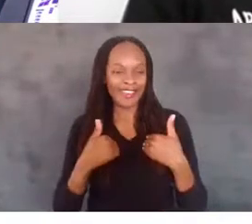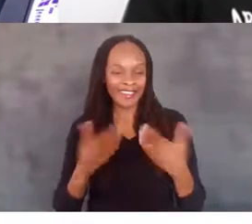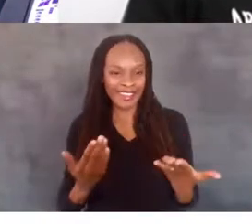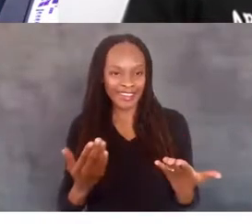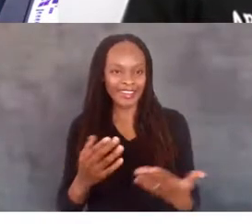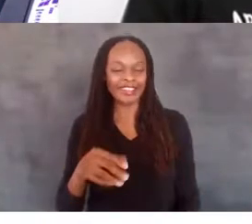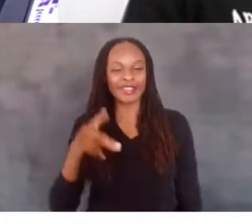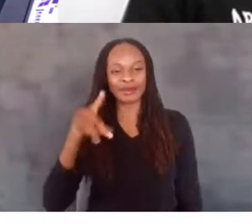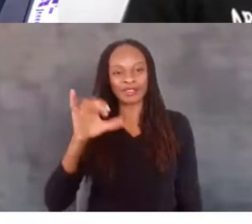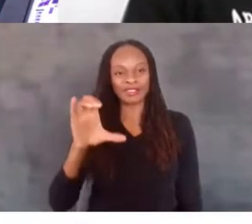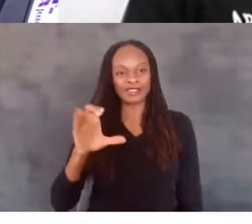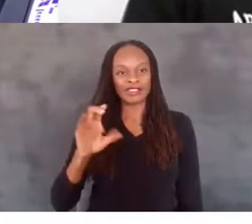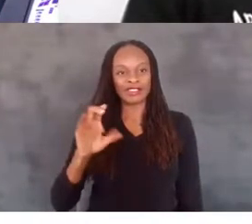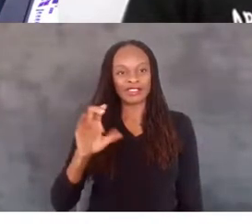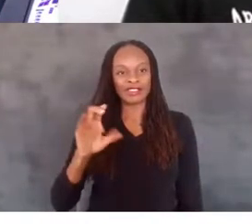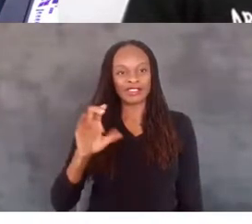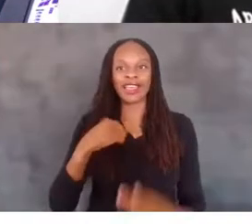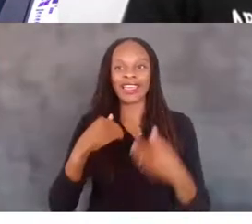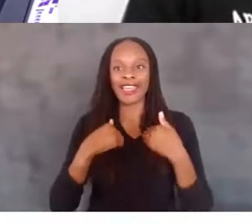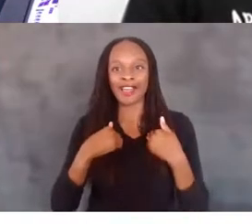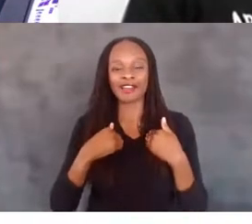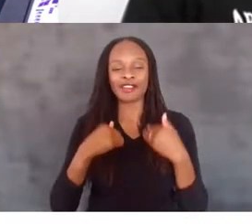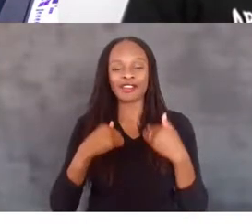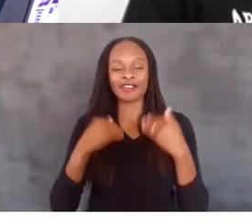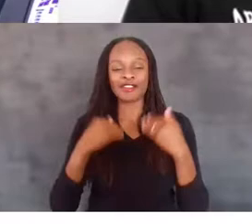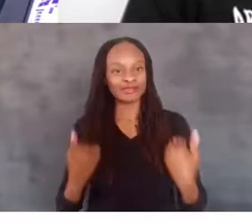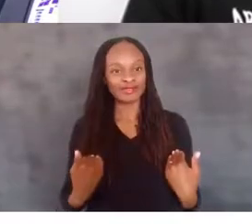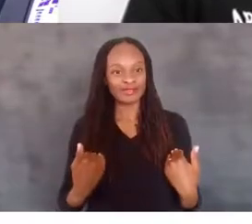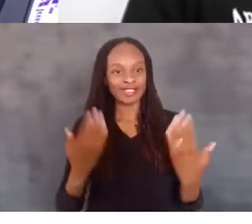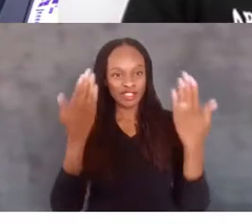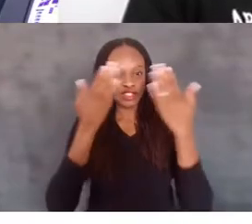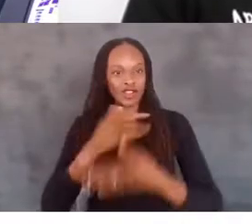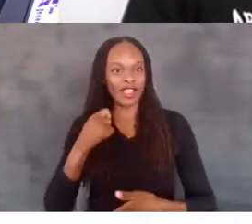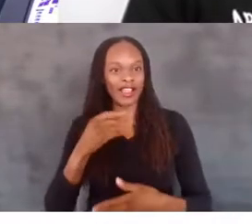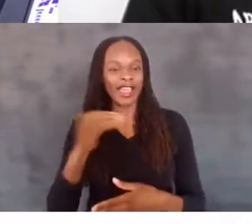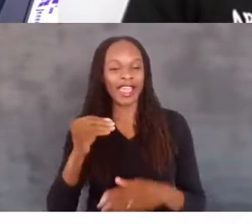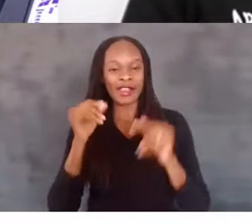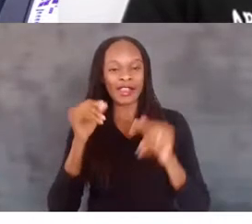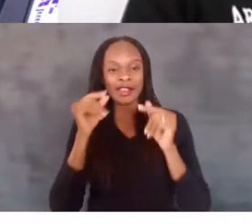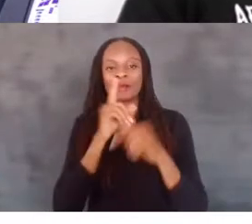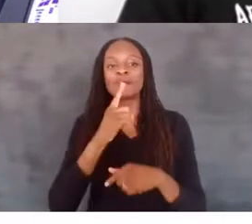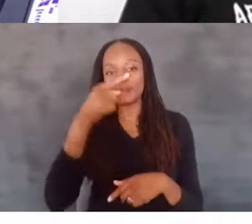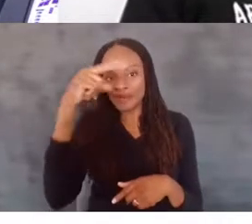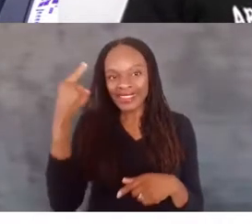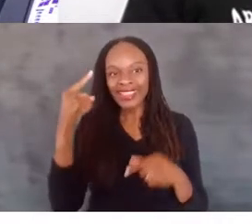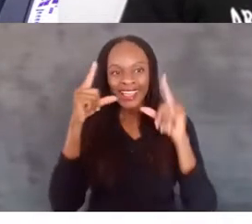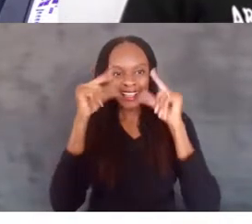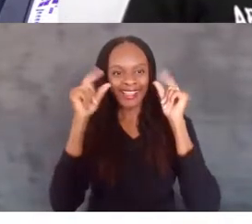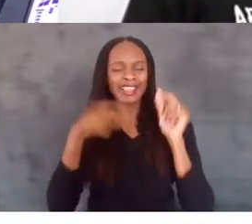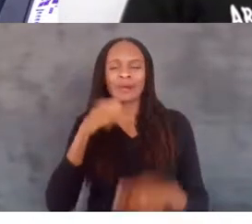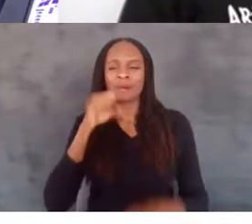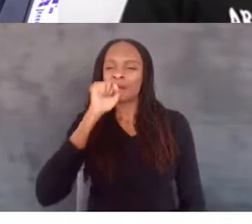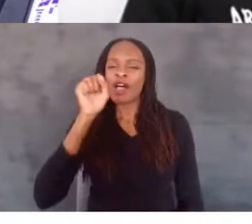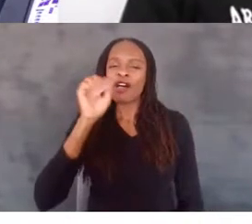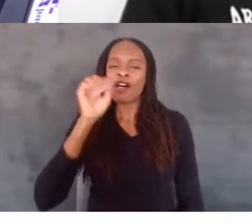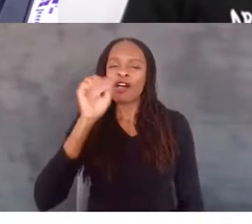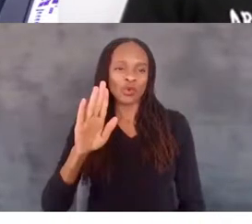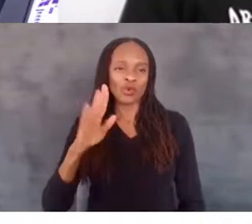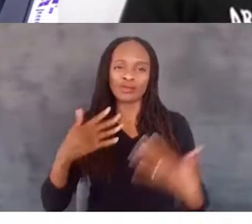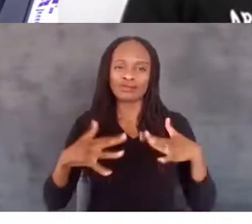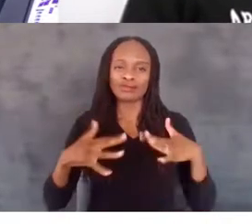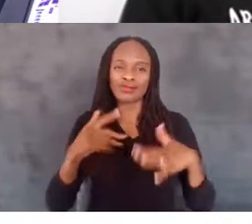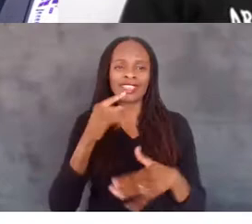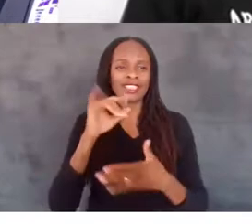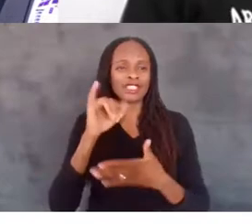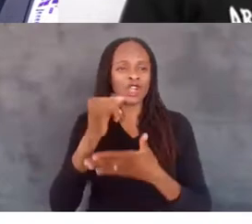long dark hair and black glasses. And so I love your shirt that says art changes everything. Because one of the things that we